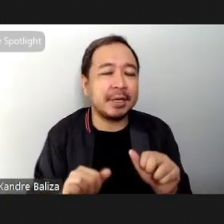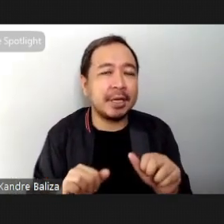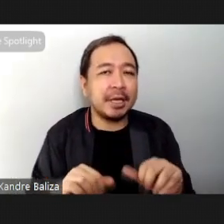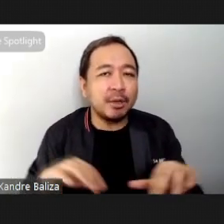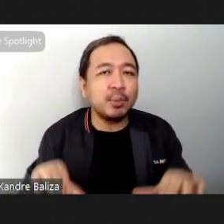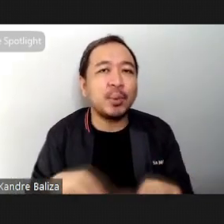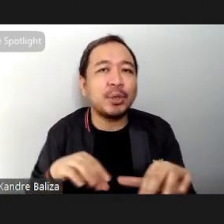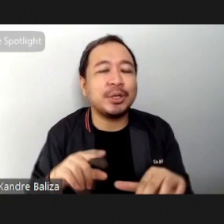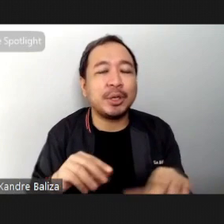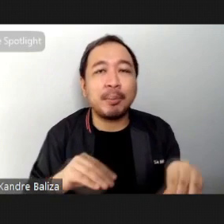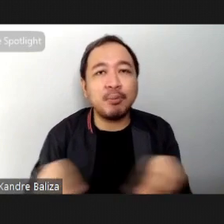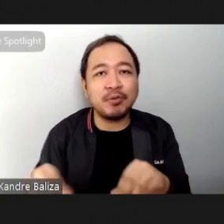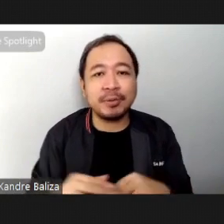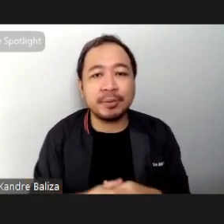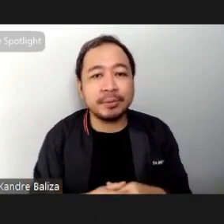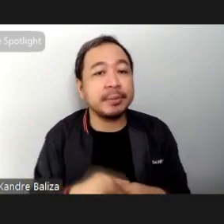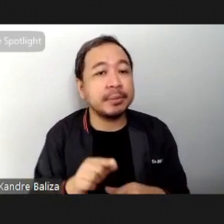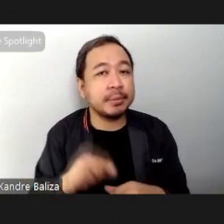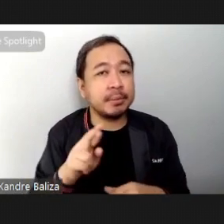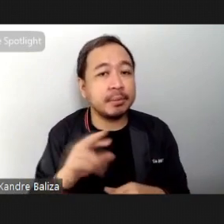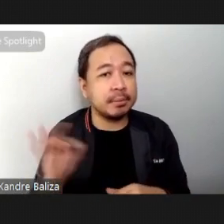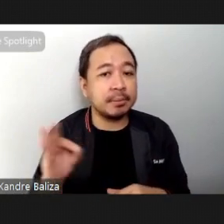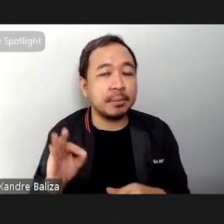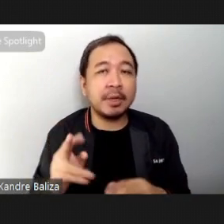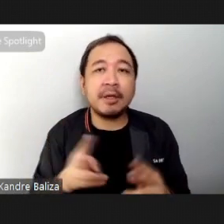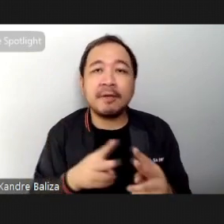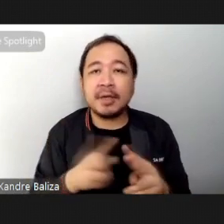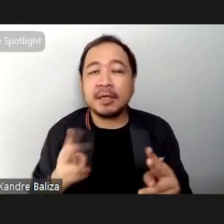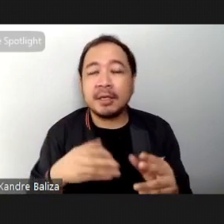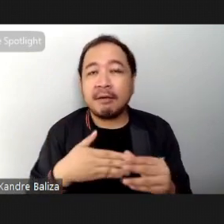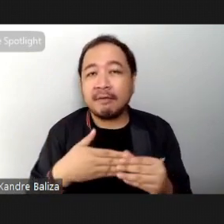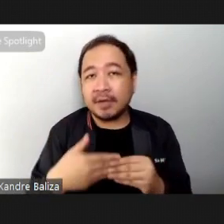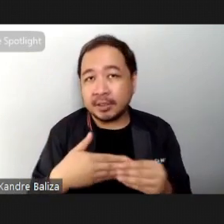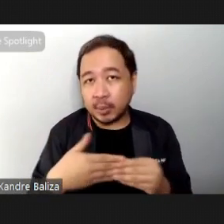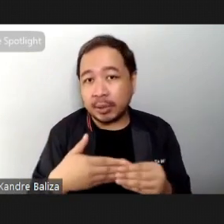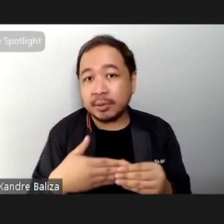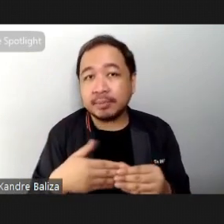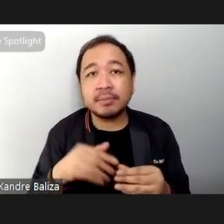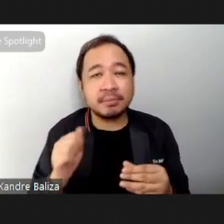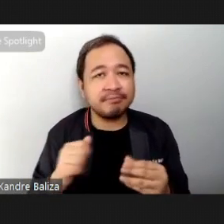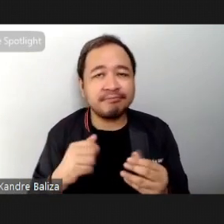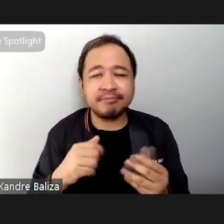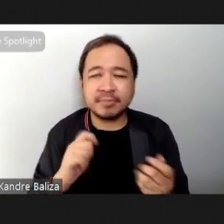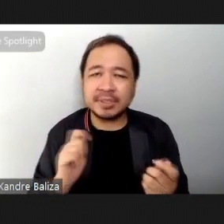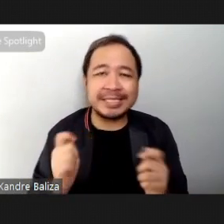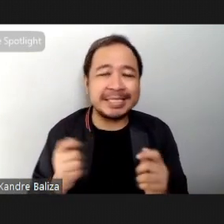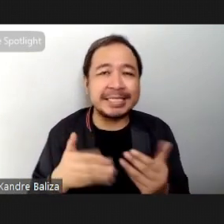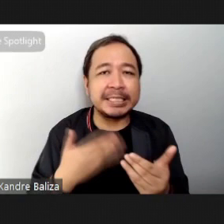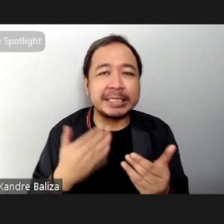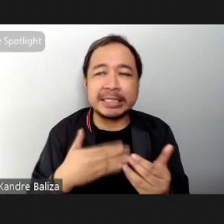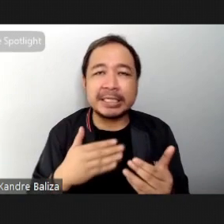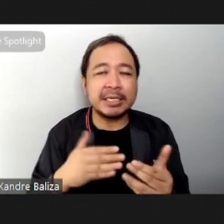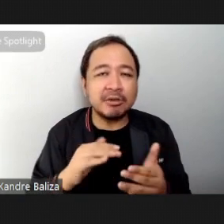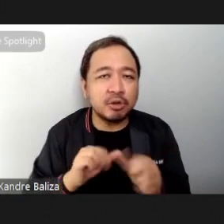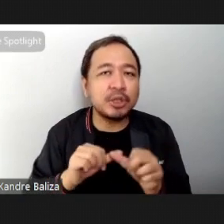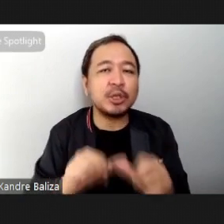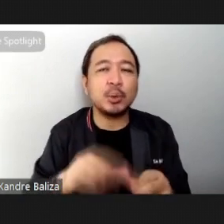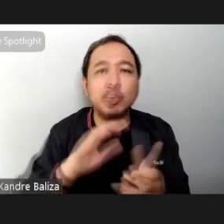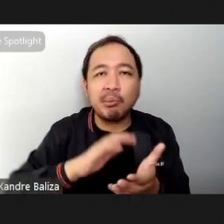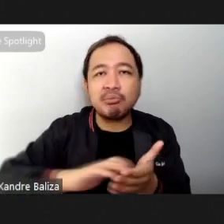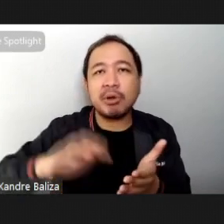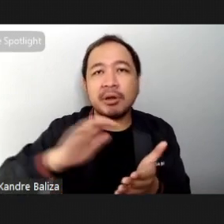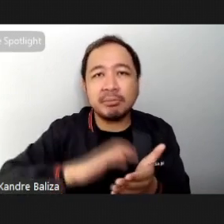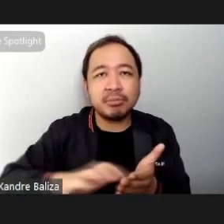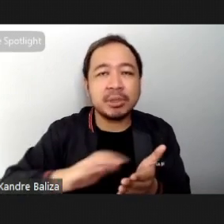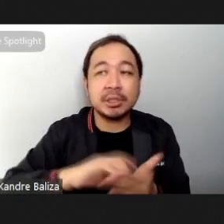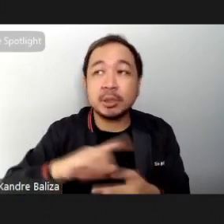as I mentioned before rope flow is very versatile and it's a training's adaptability that makes it easy to keep practicing so when you're stuck